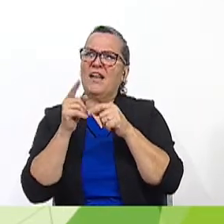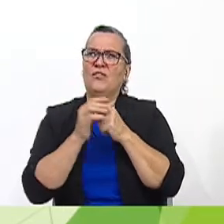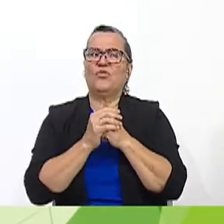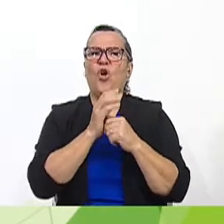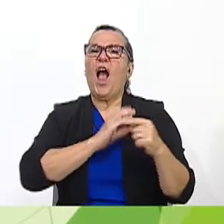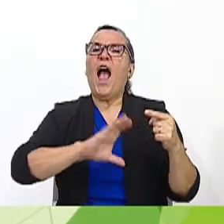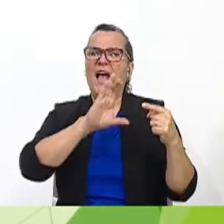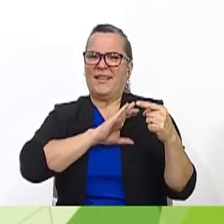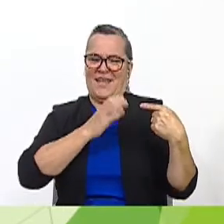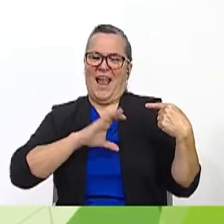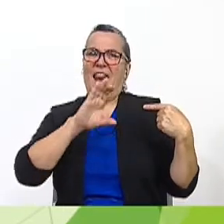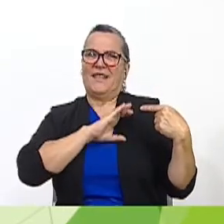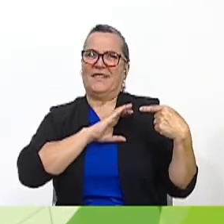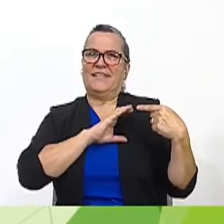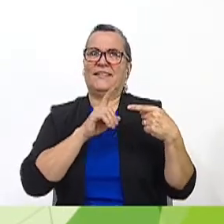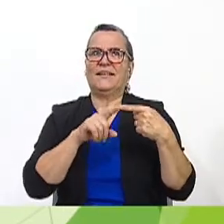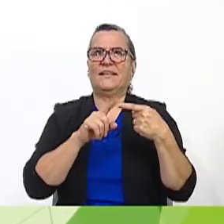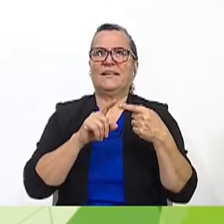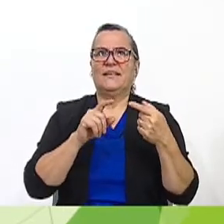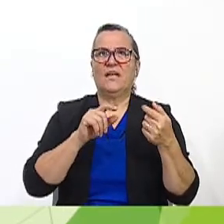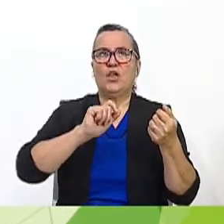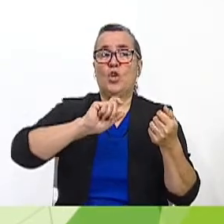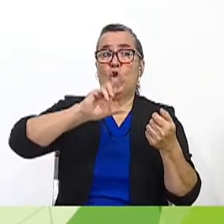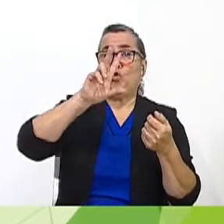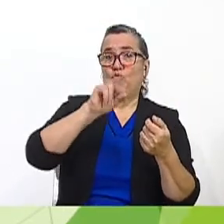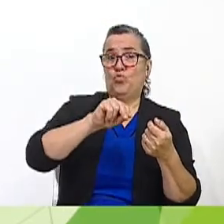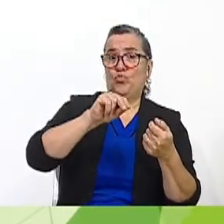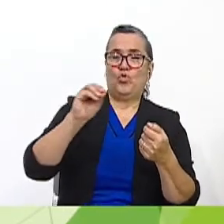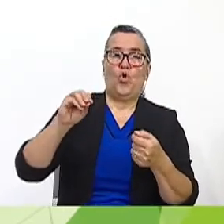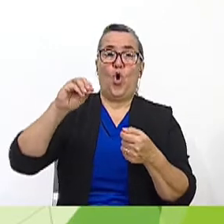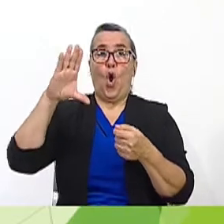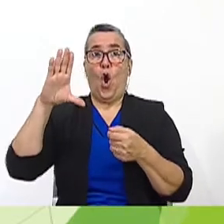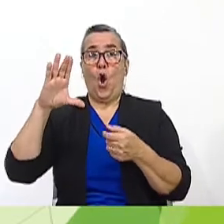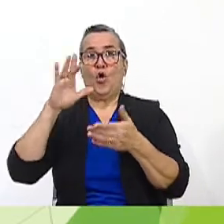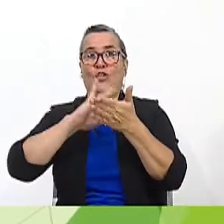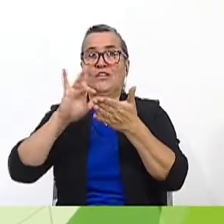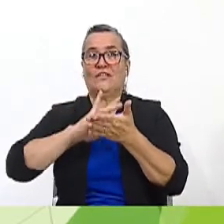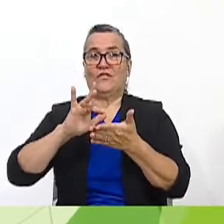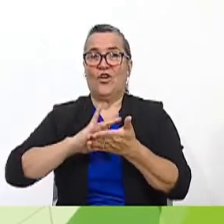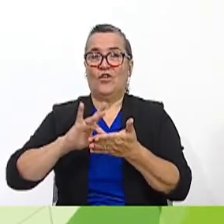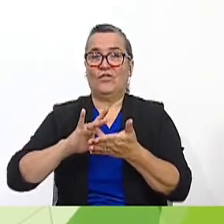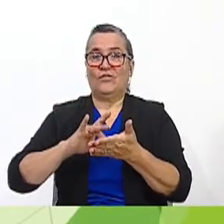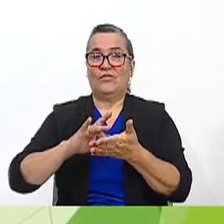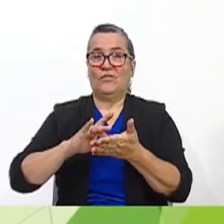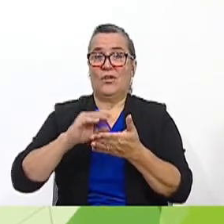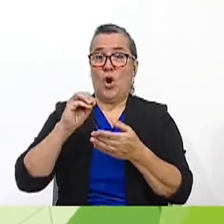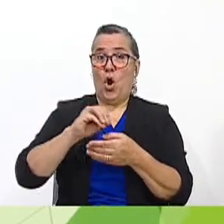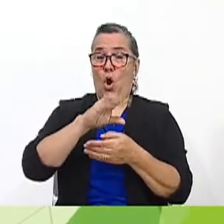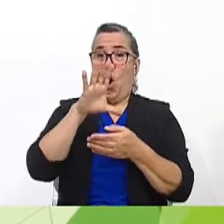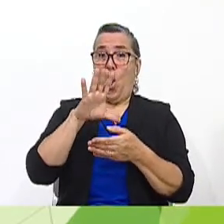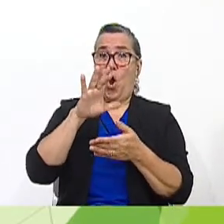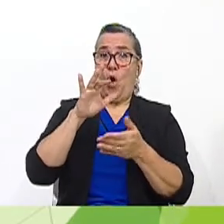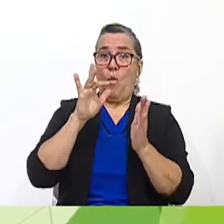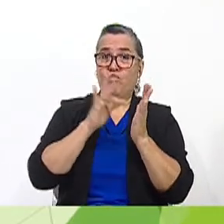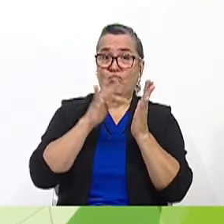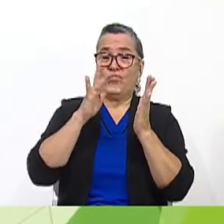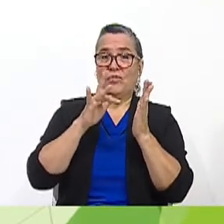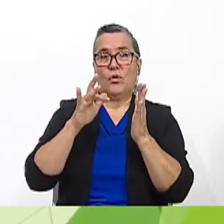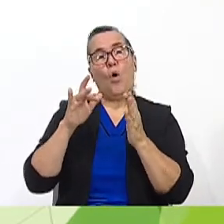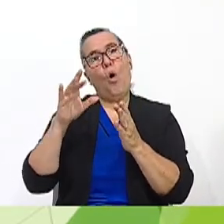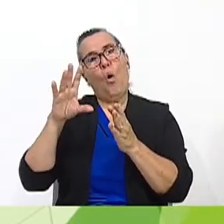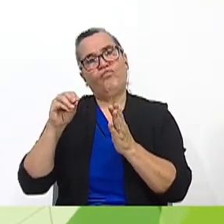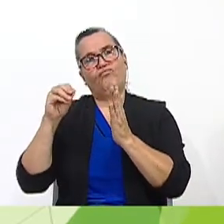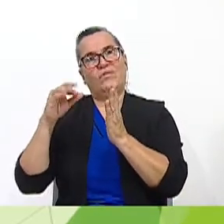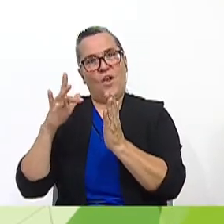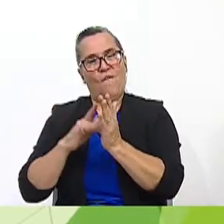Number two. Switch on or switch off your cell phone. When you turn on or you turn off your telephone.